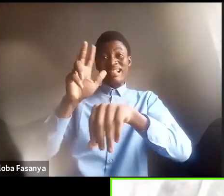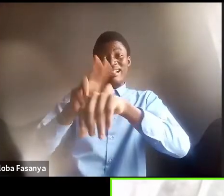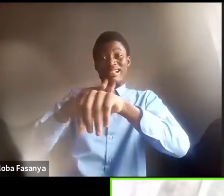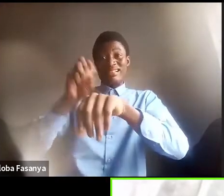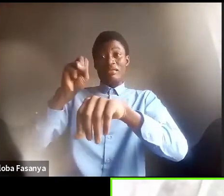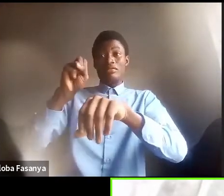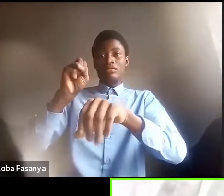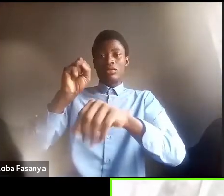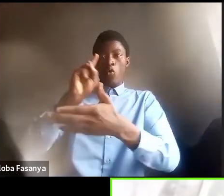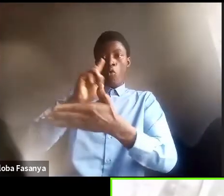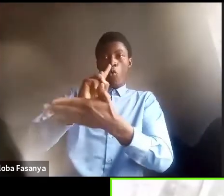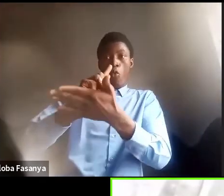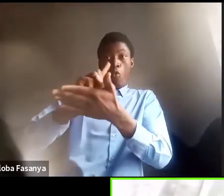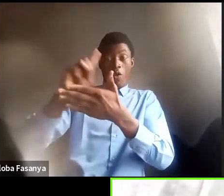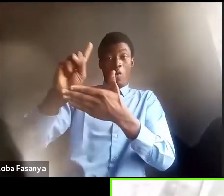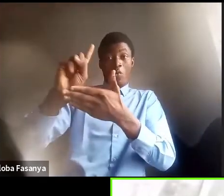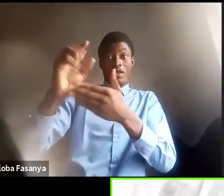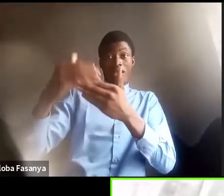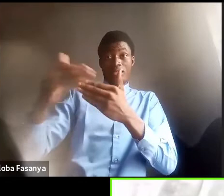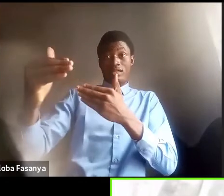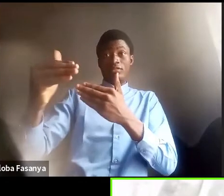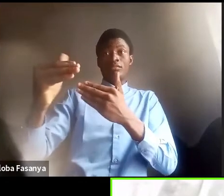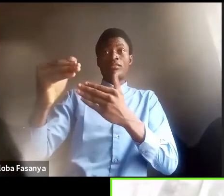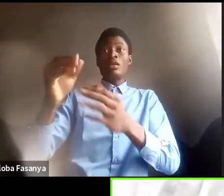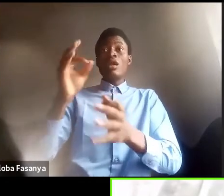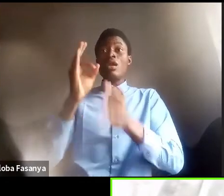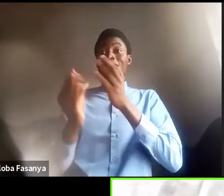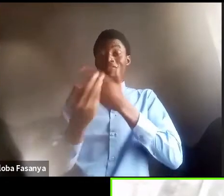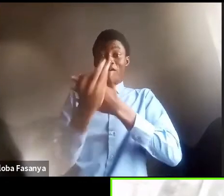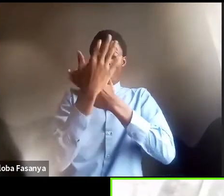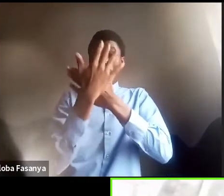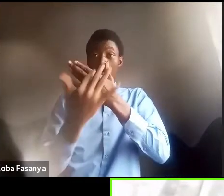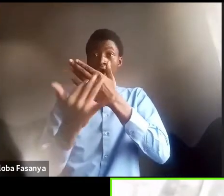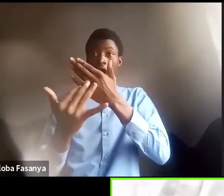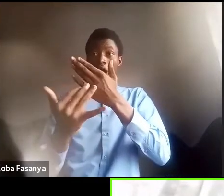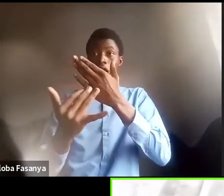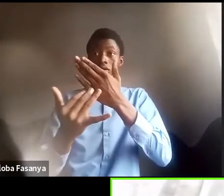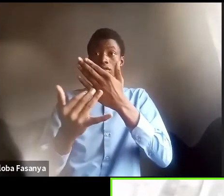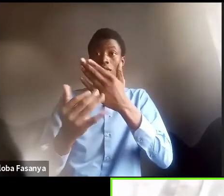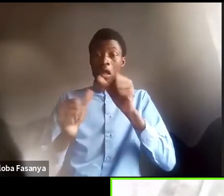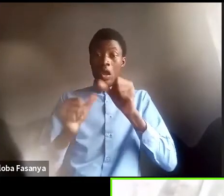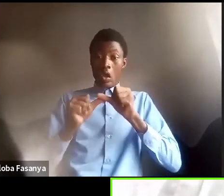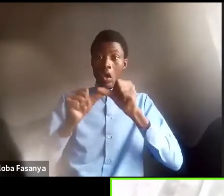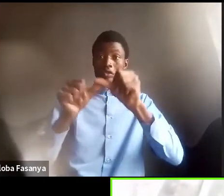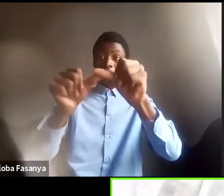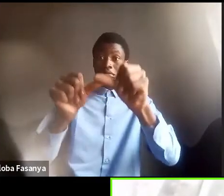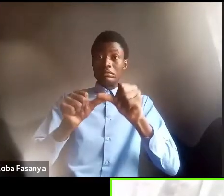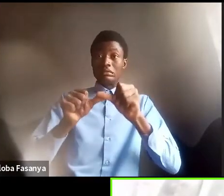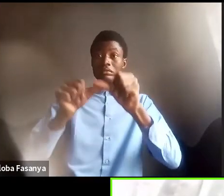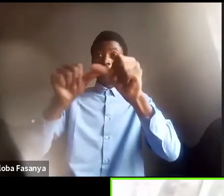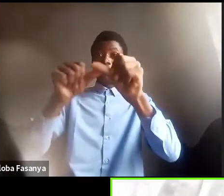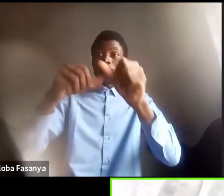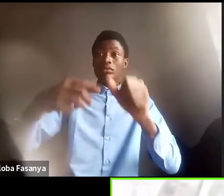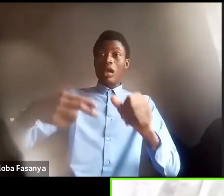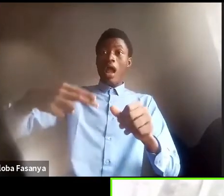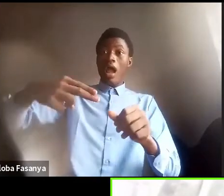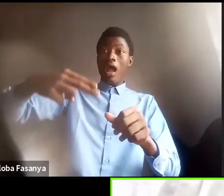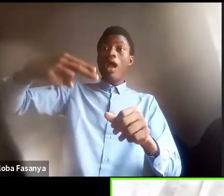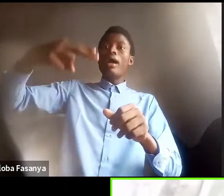apart. So if it's consistently in that range, then the person is said to be having hypertension.